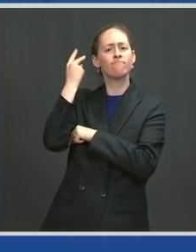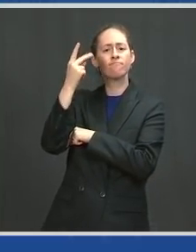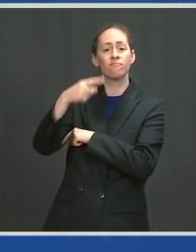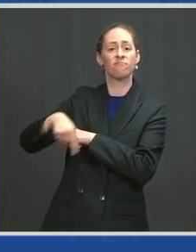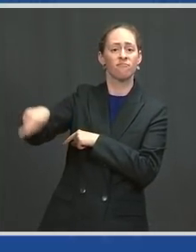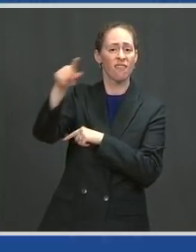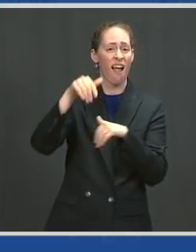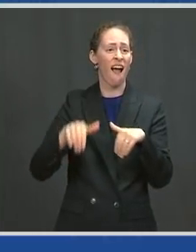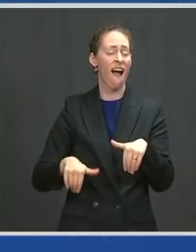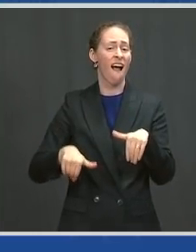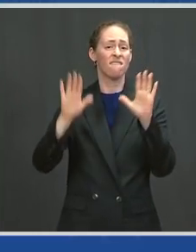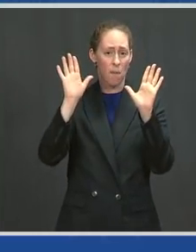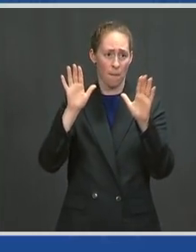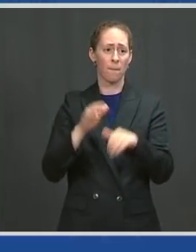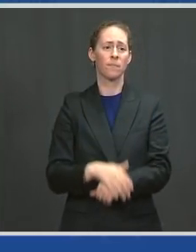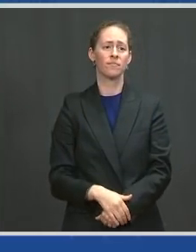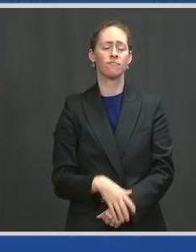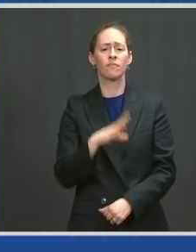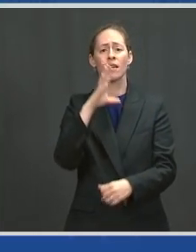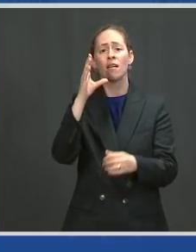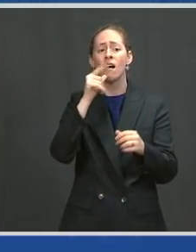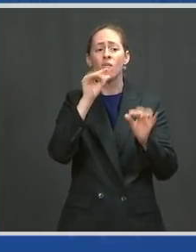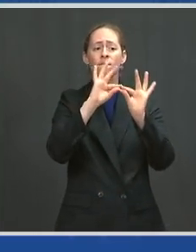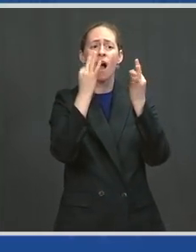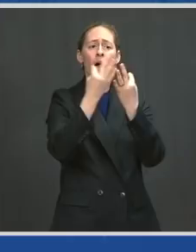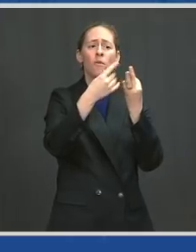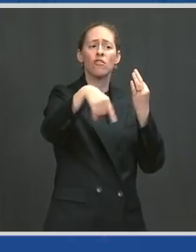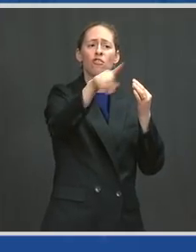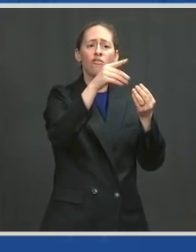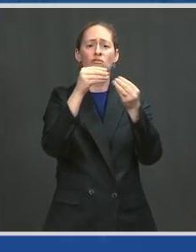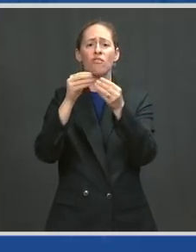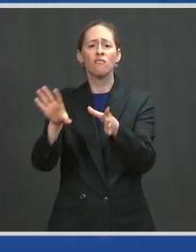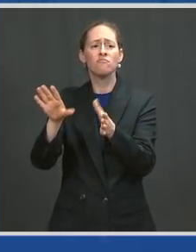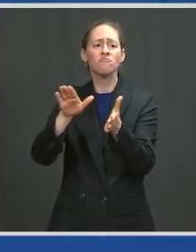members deserve that. Thank you all so much. Jacob.